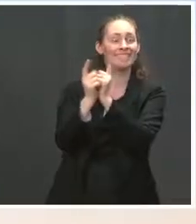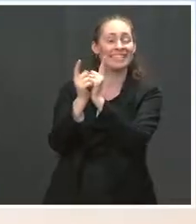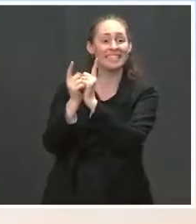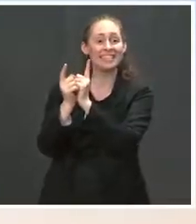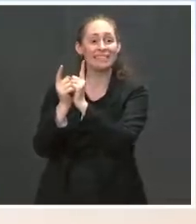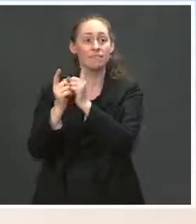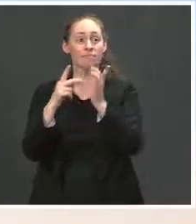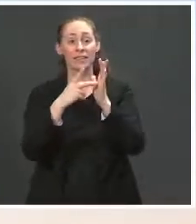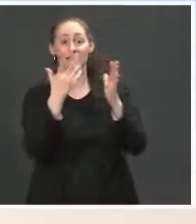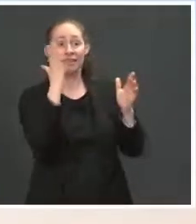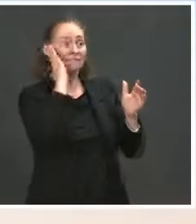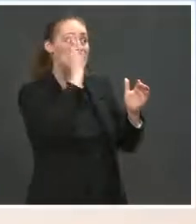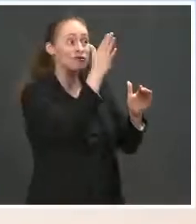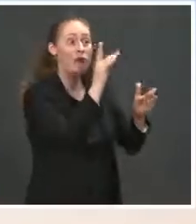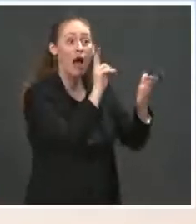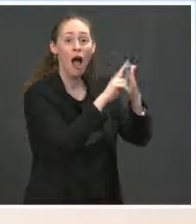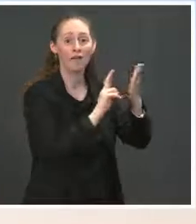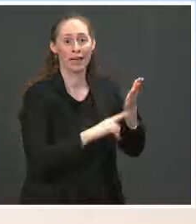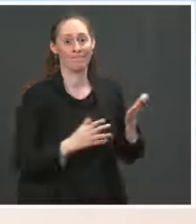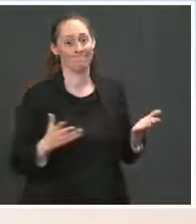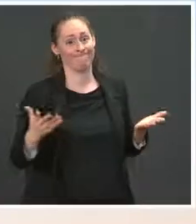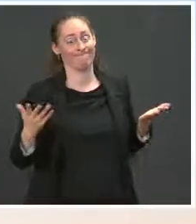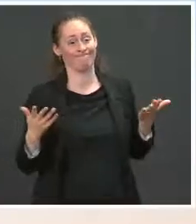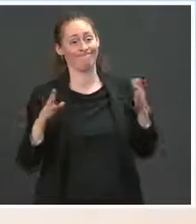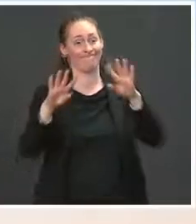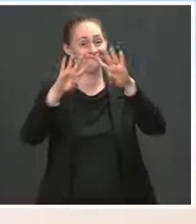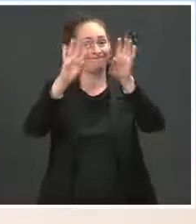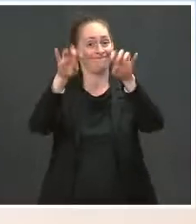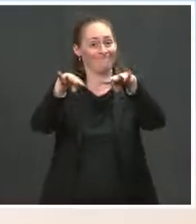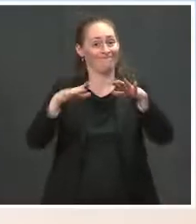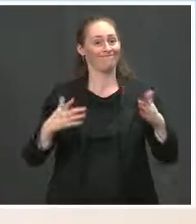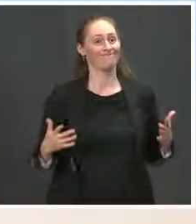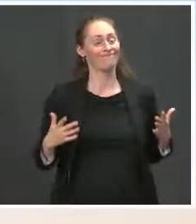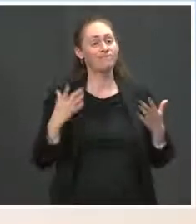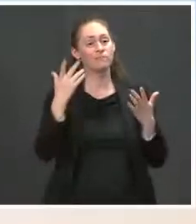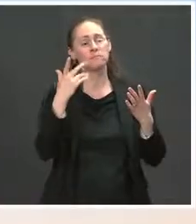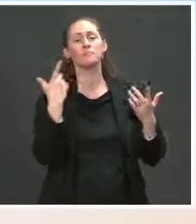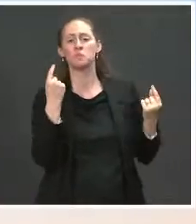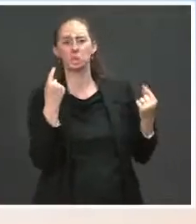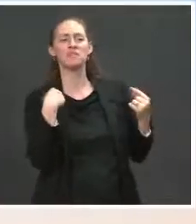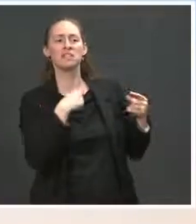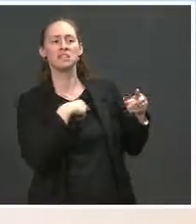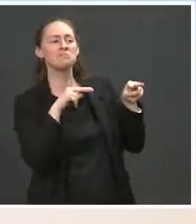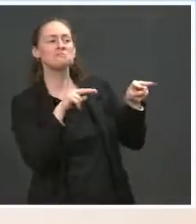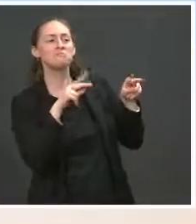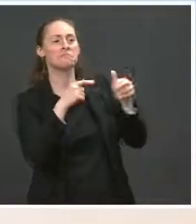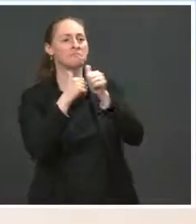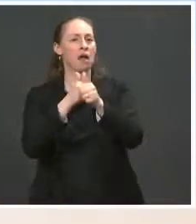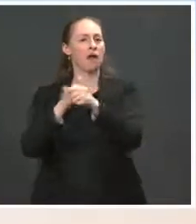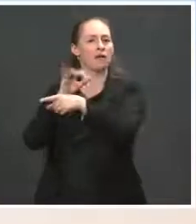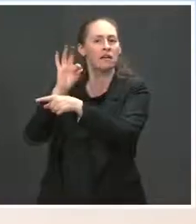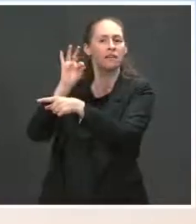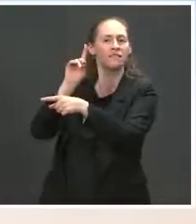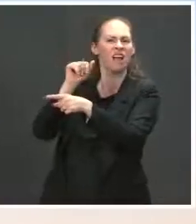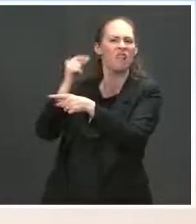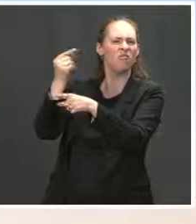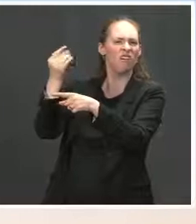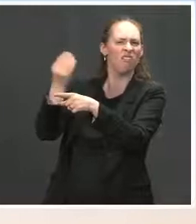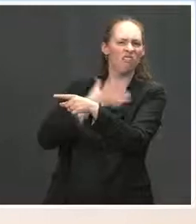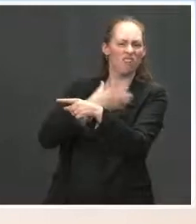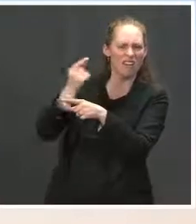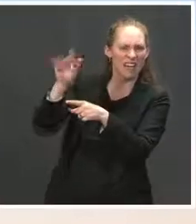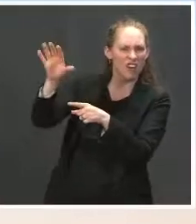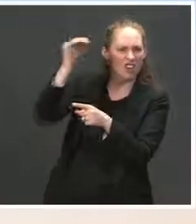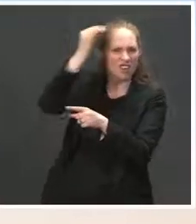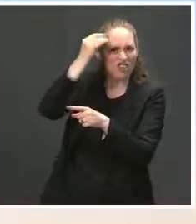predict on that front. But we'll consider, continue to look for the FDA to give their, you know, for it to meet the FDA's